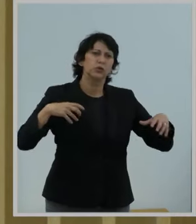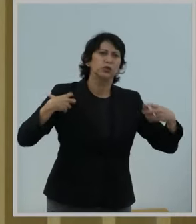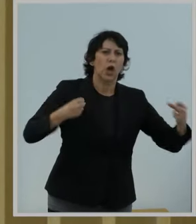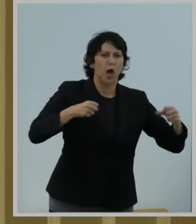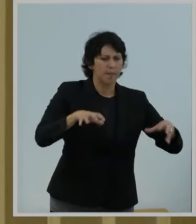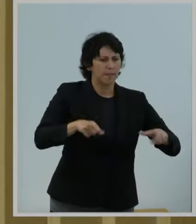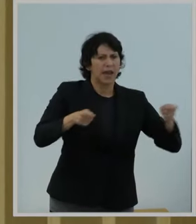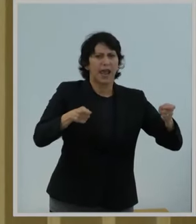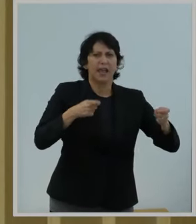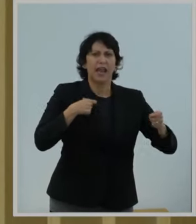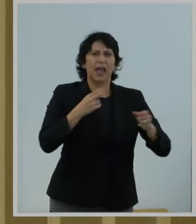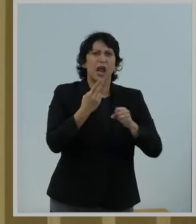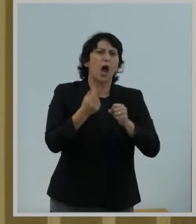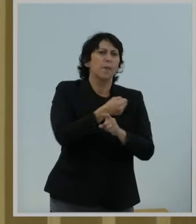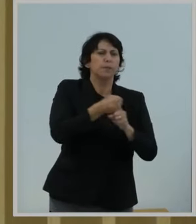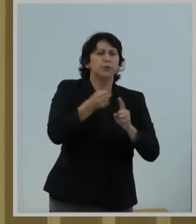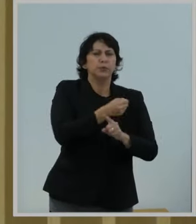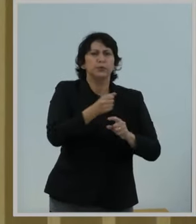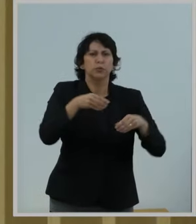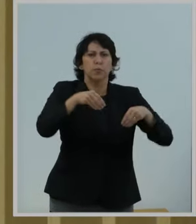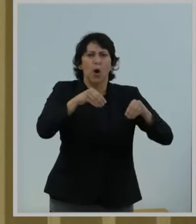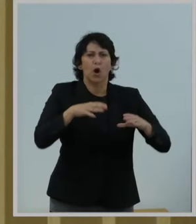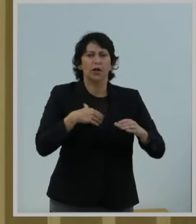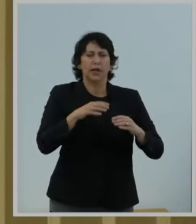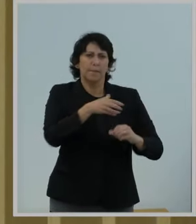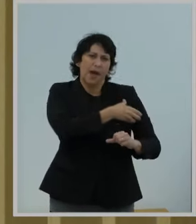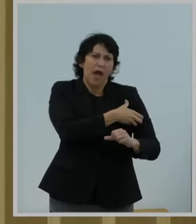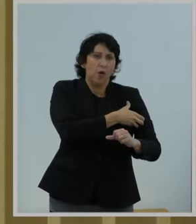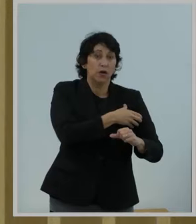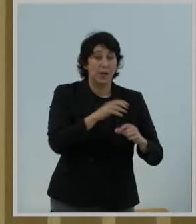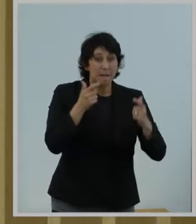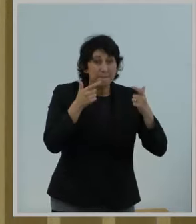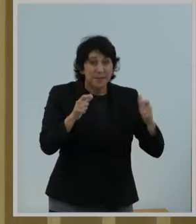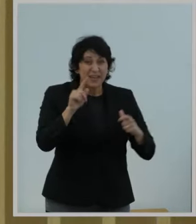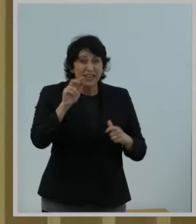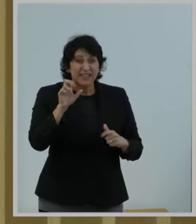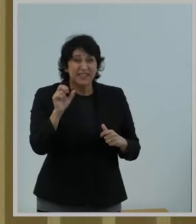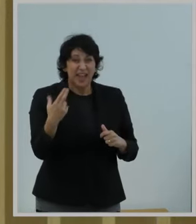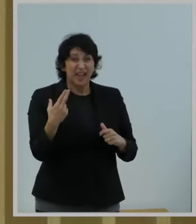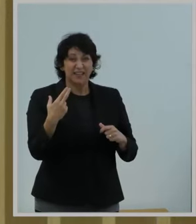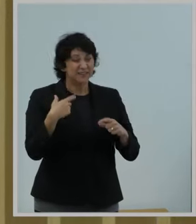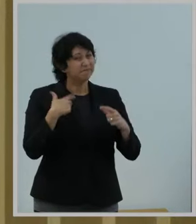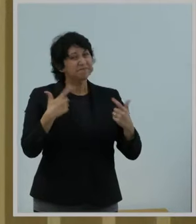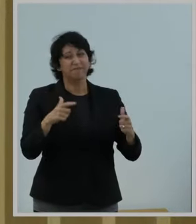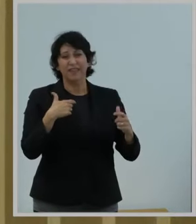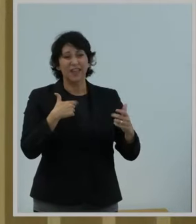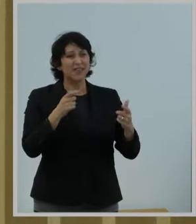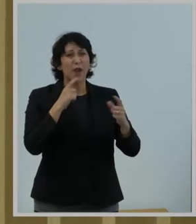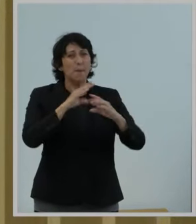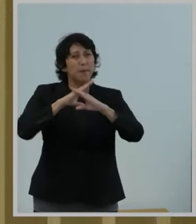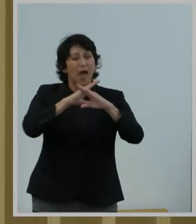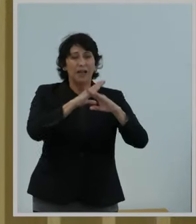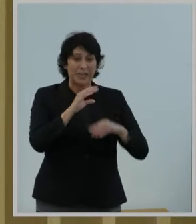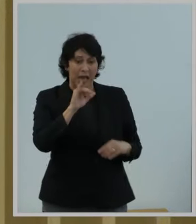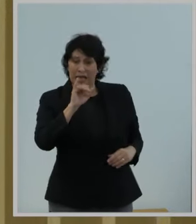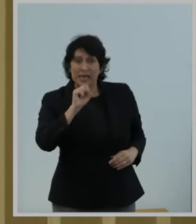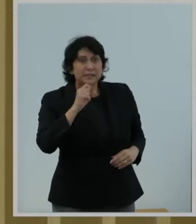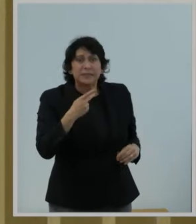Big tech is the one blocking the sharing of disfavored news stories, not ISPs.